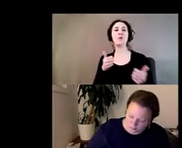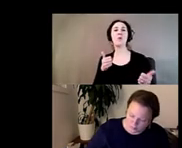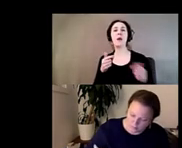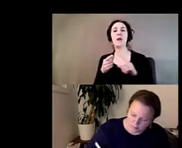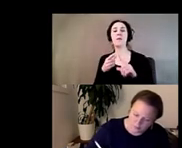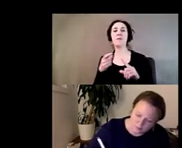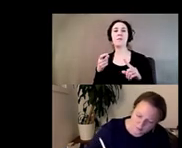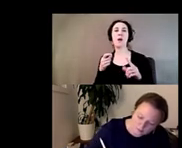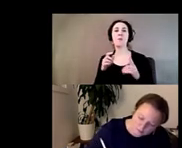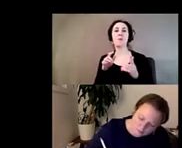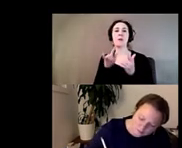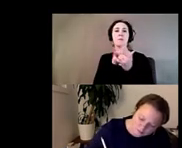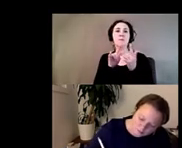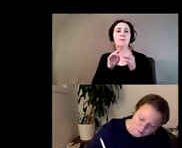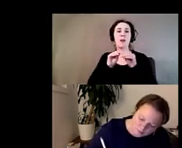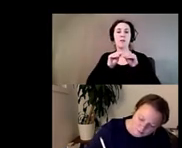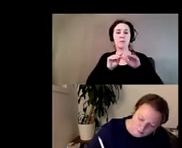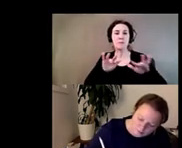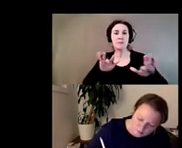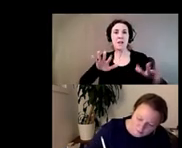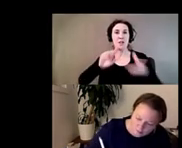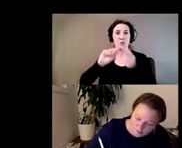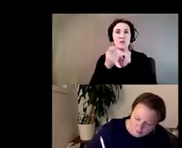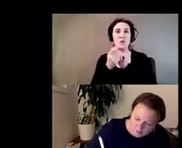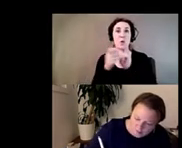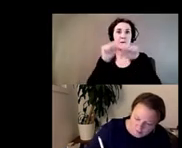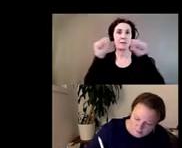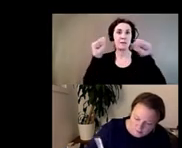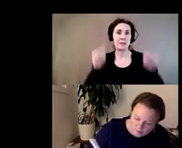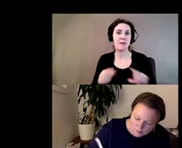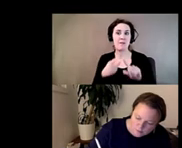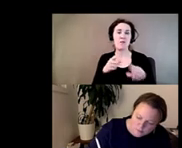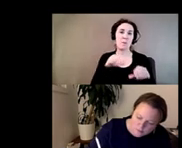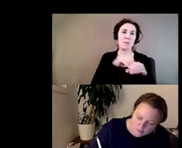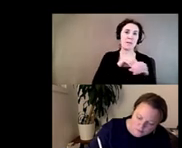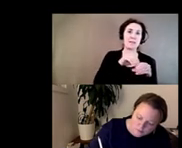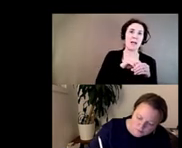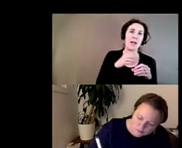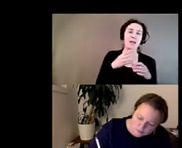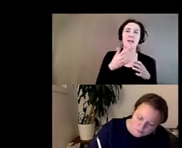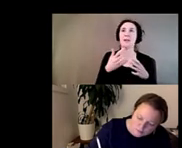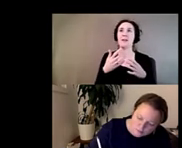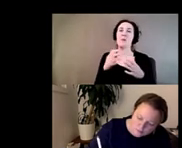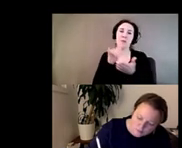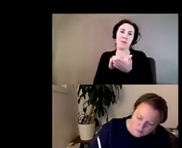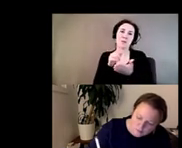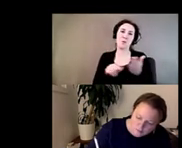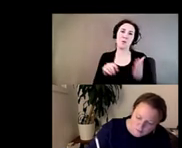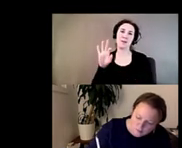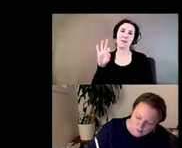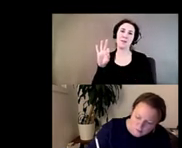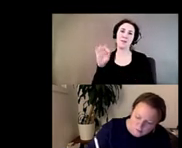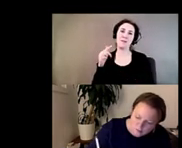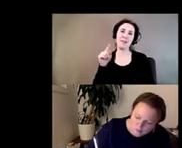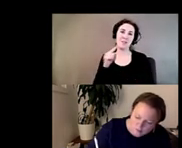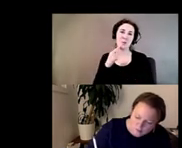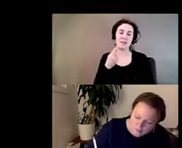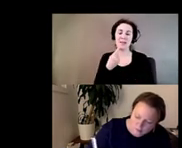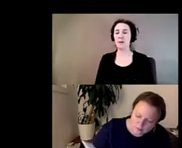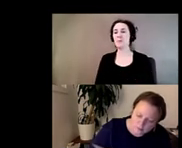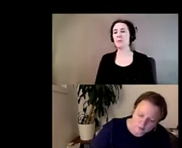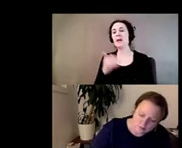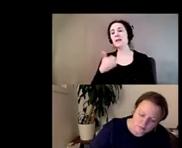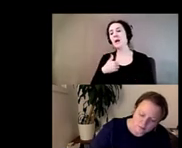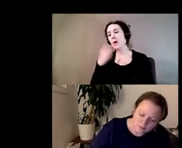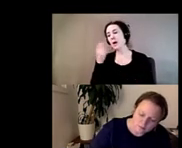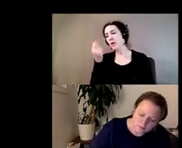of infiltration and transforming the system from the inside out which is really kind of what he was saying um and instead understood that there can be